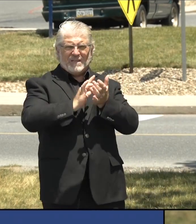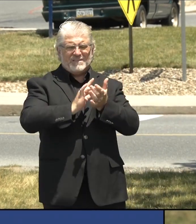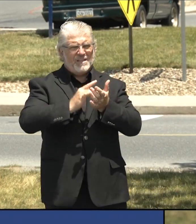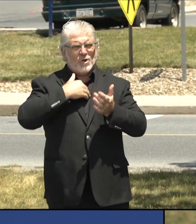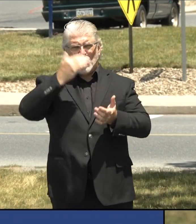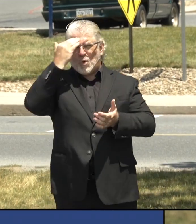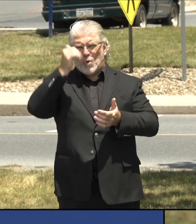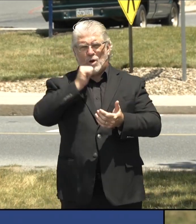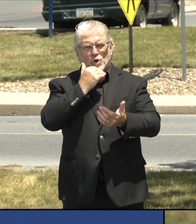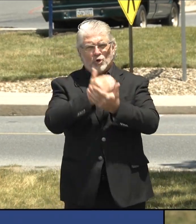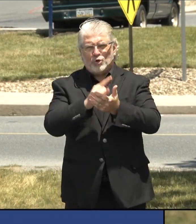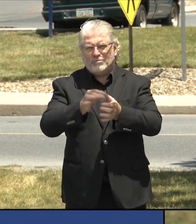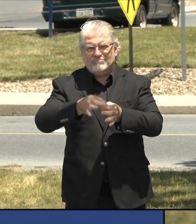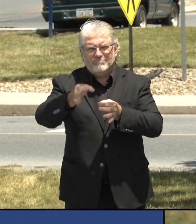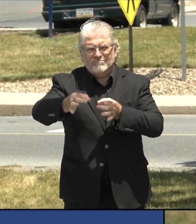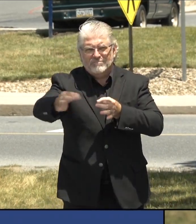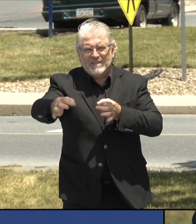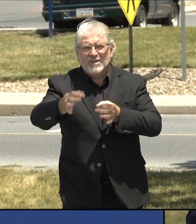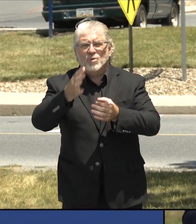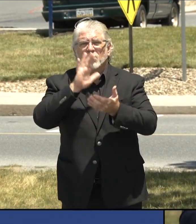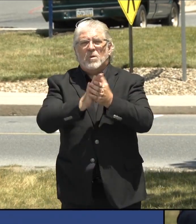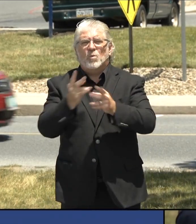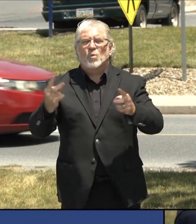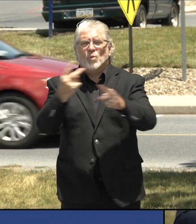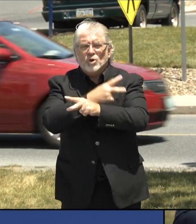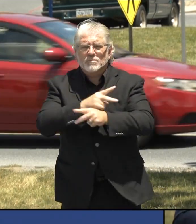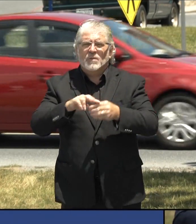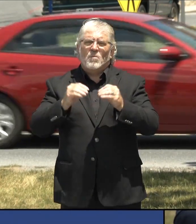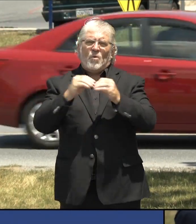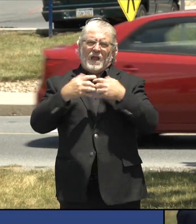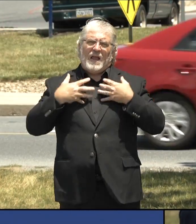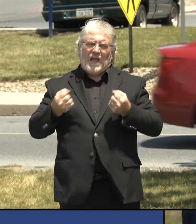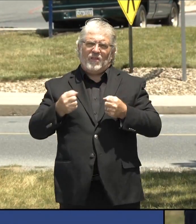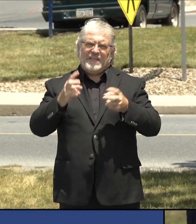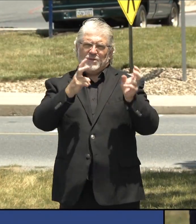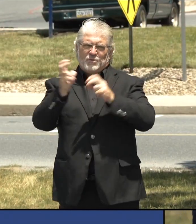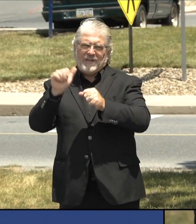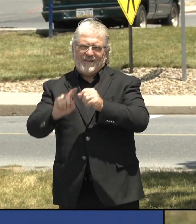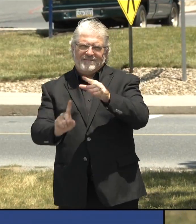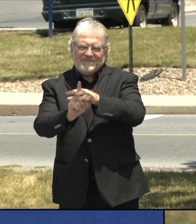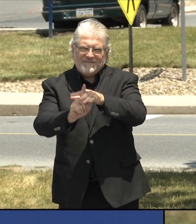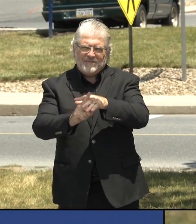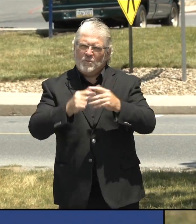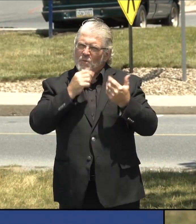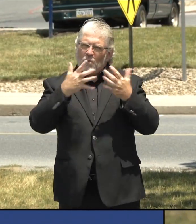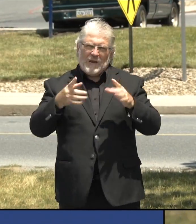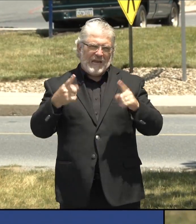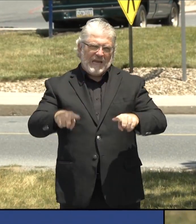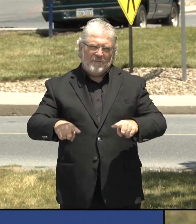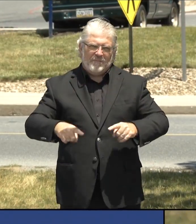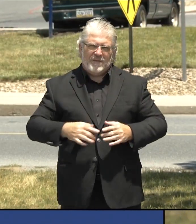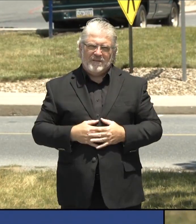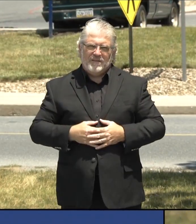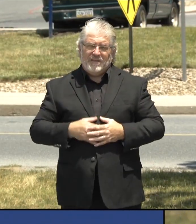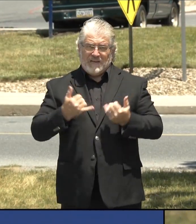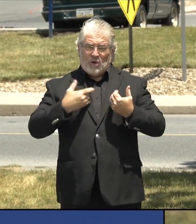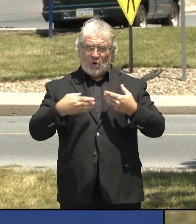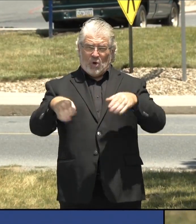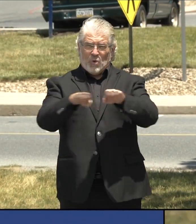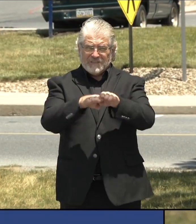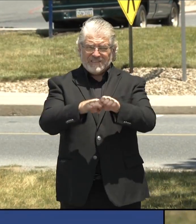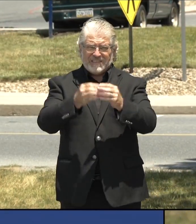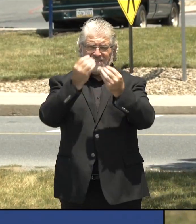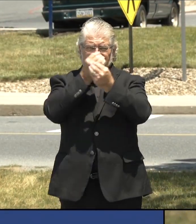complications and that is not what we want to see in our community. In closing, I want to assure the community that